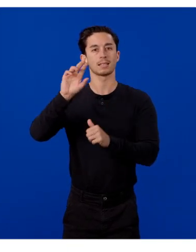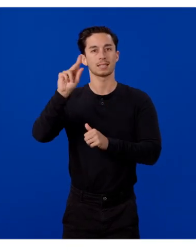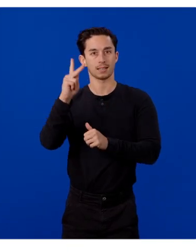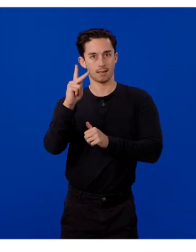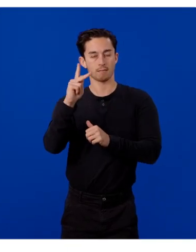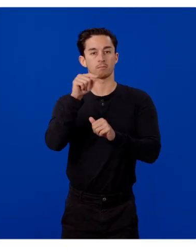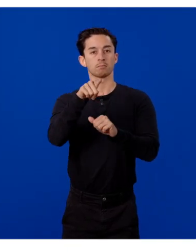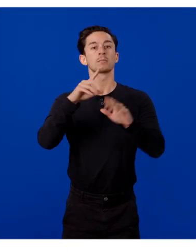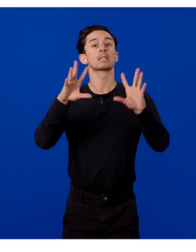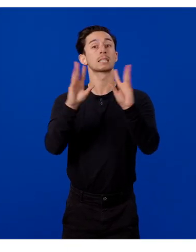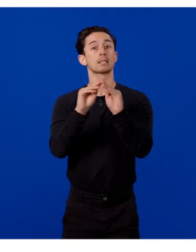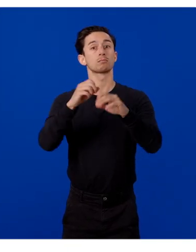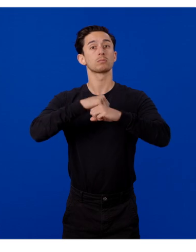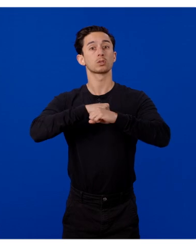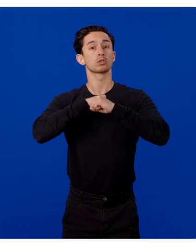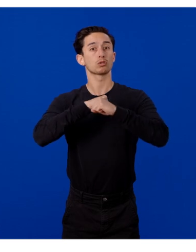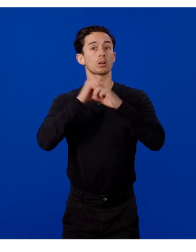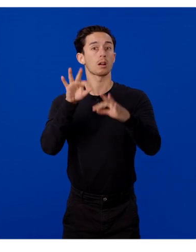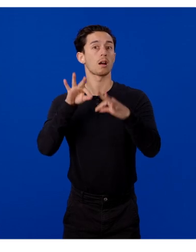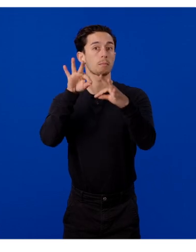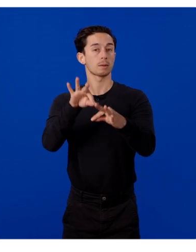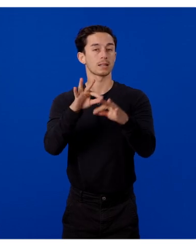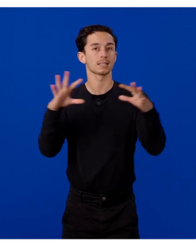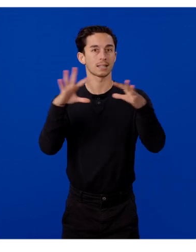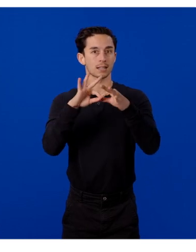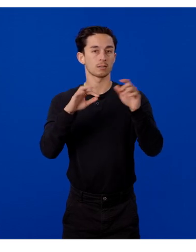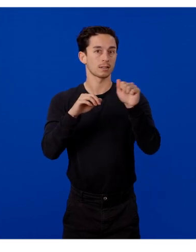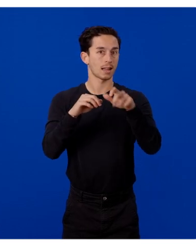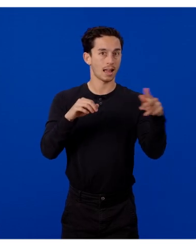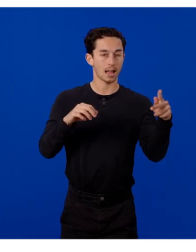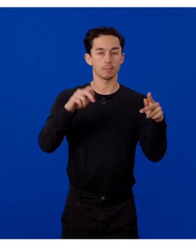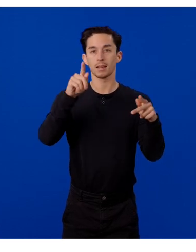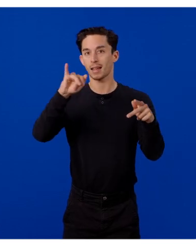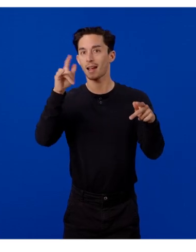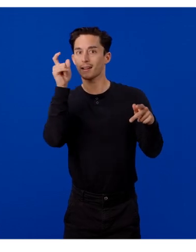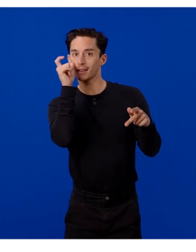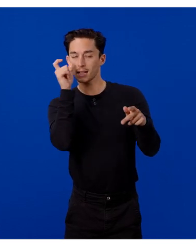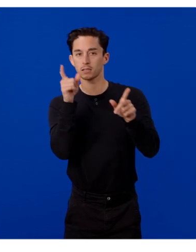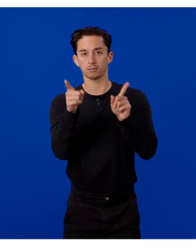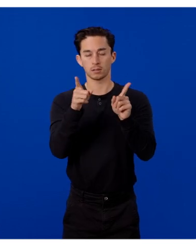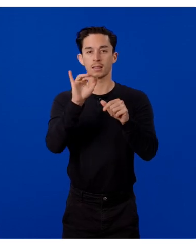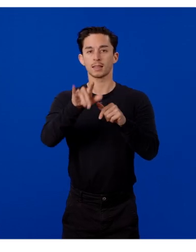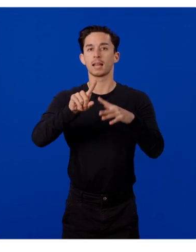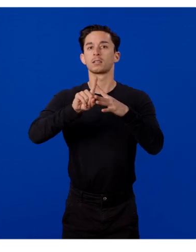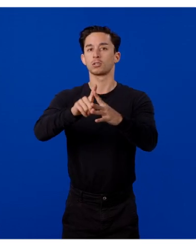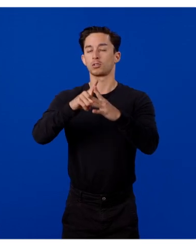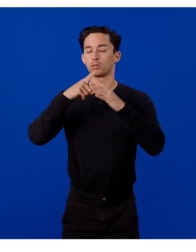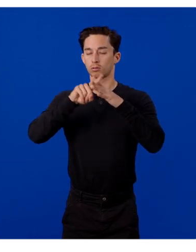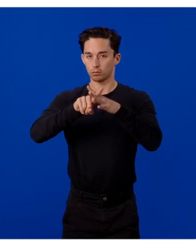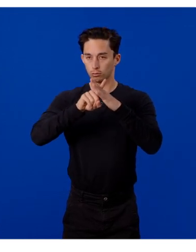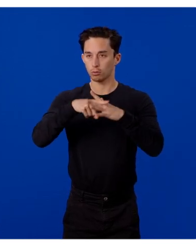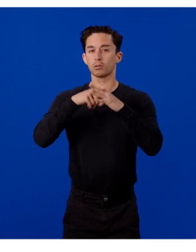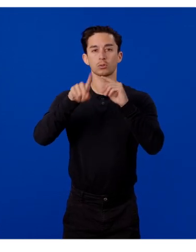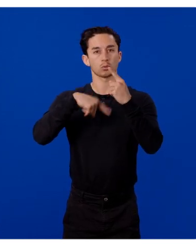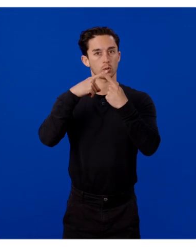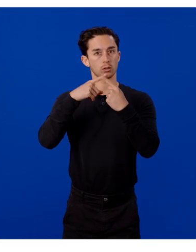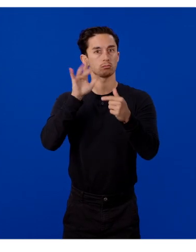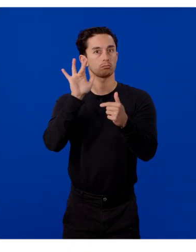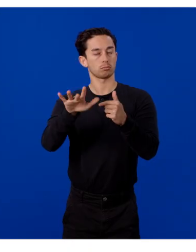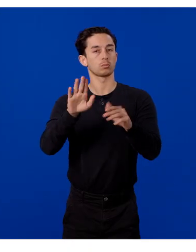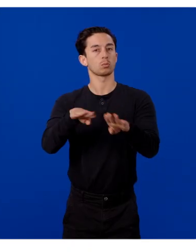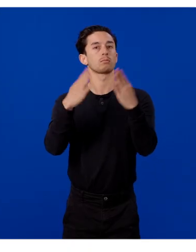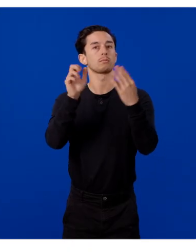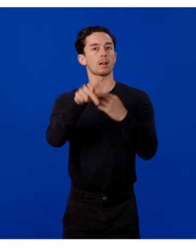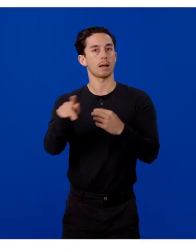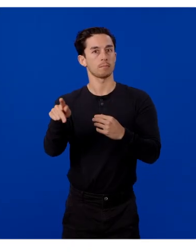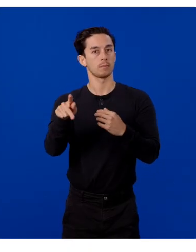is a secure and optimized connection between your app and the AI classes, which is initiated when you start the app. Sessions have